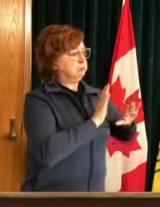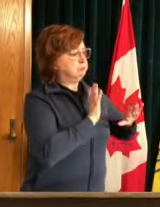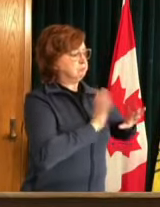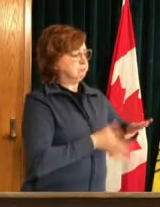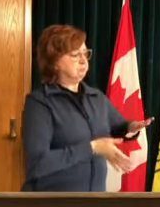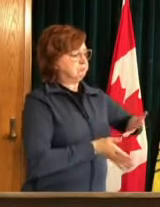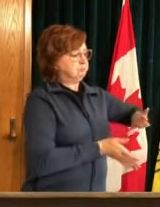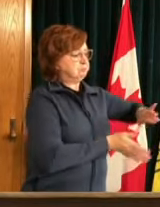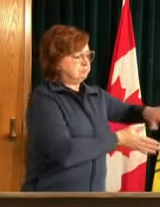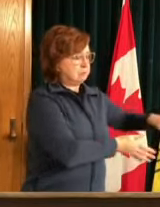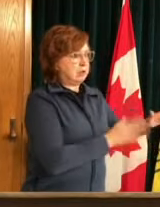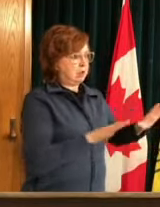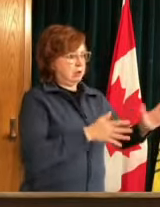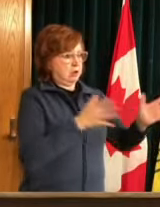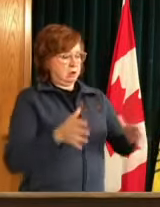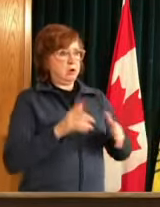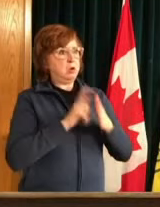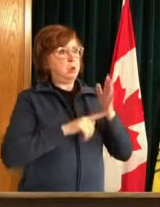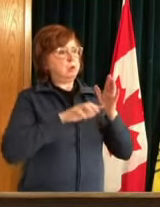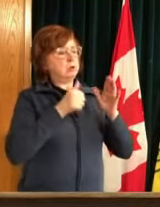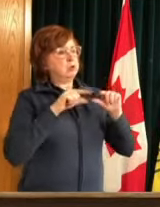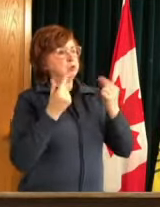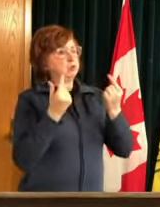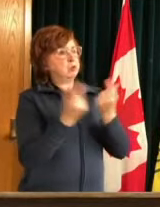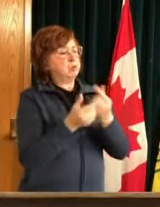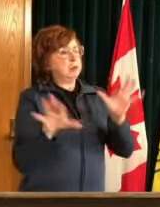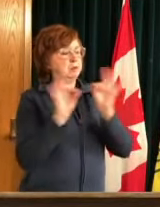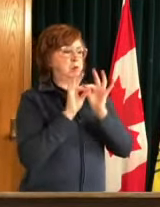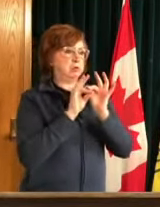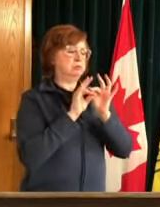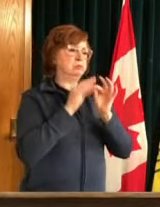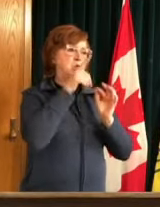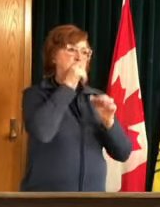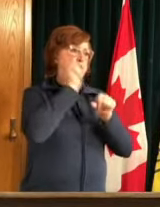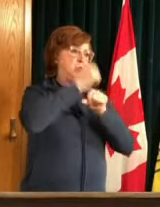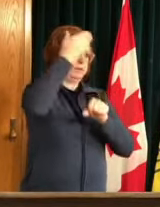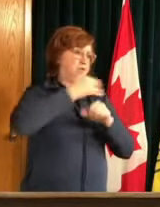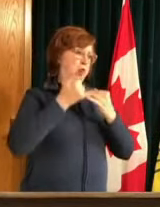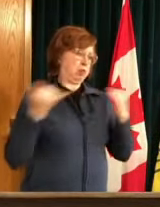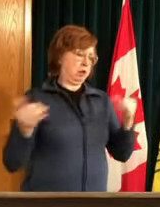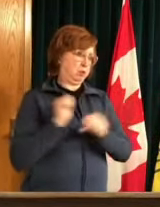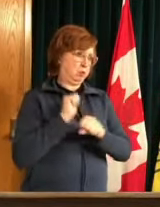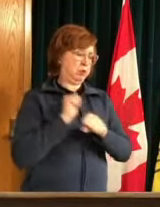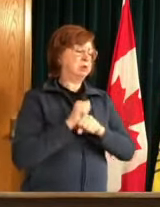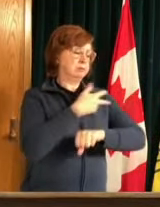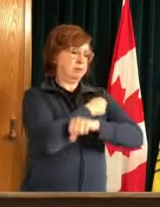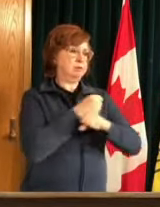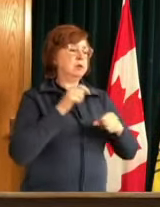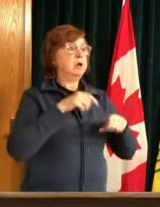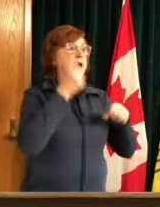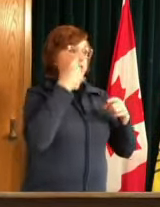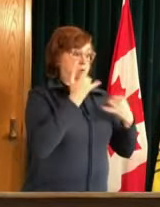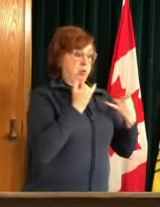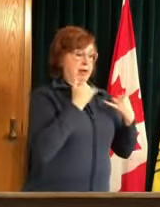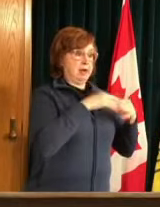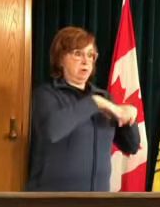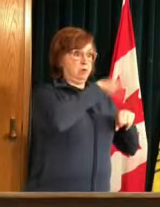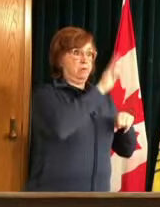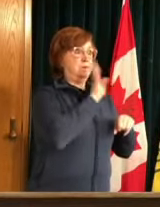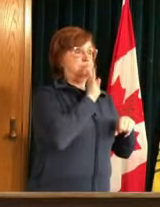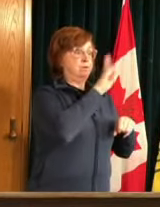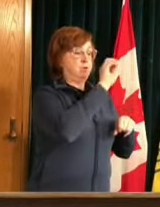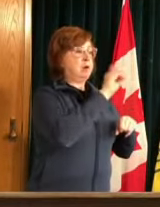vaccinations in the days ahead as you know right now everyone 40 and older in the far north and 48 and older